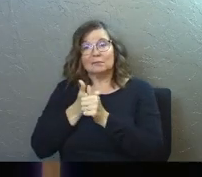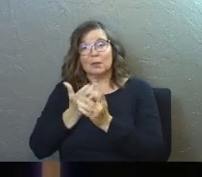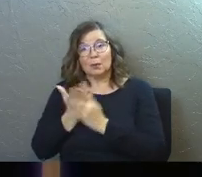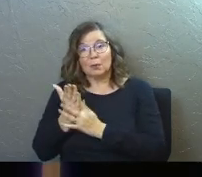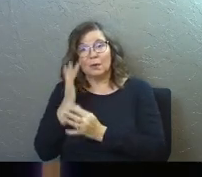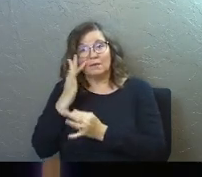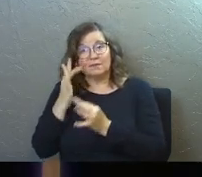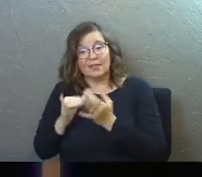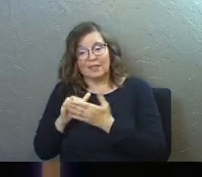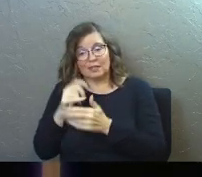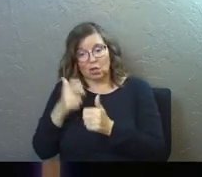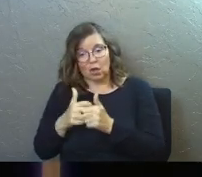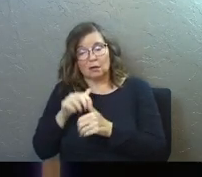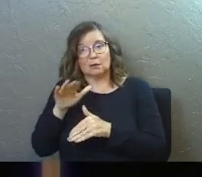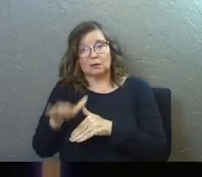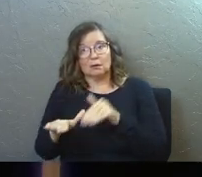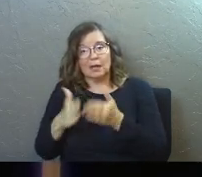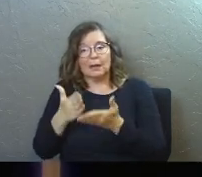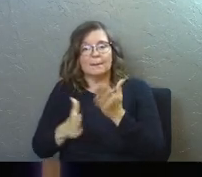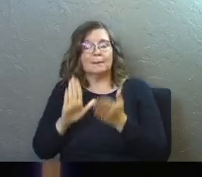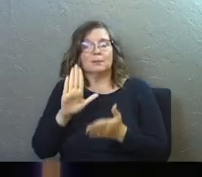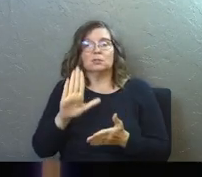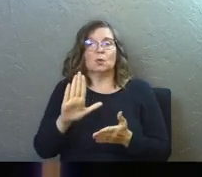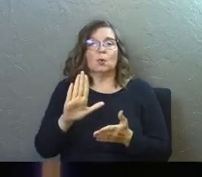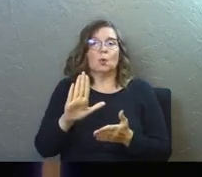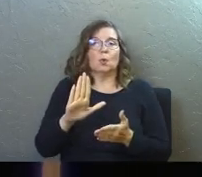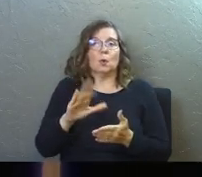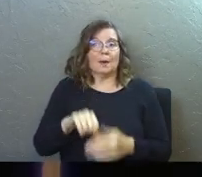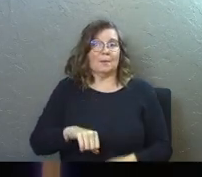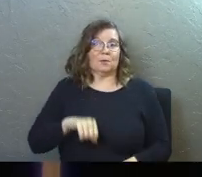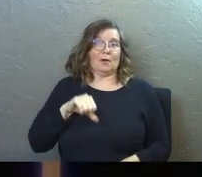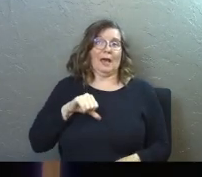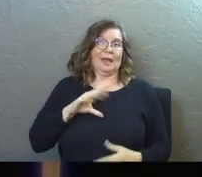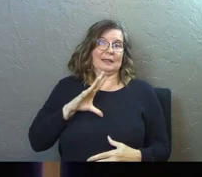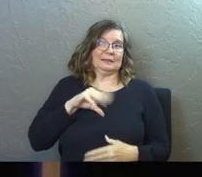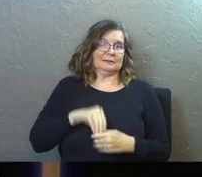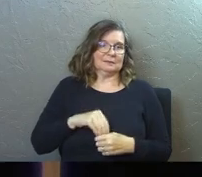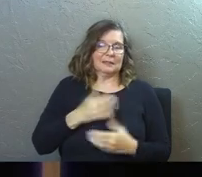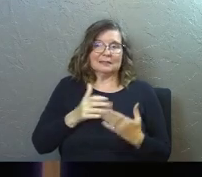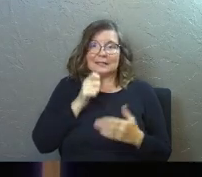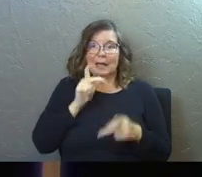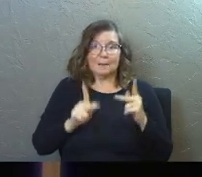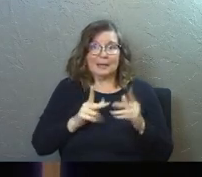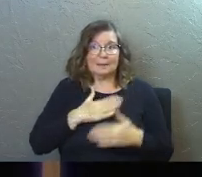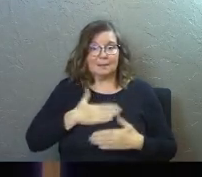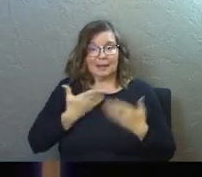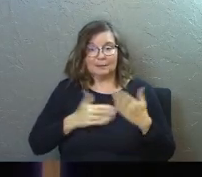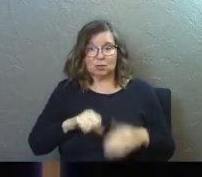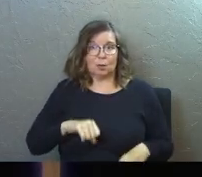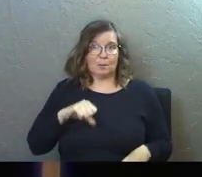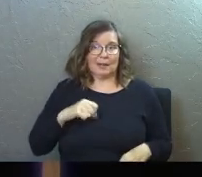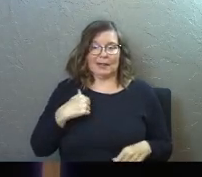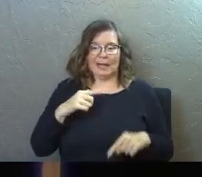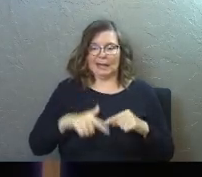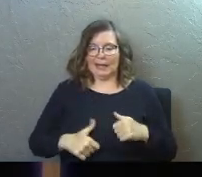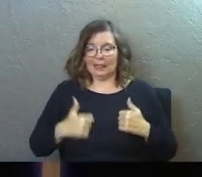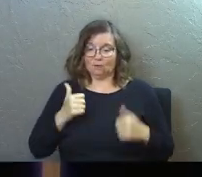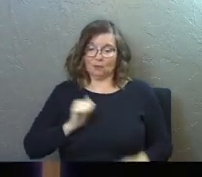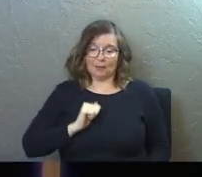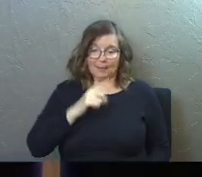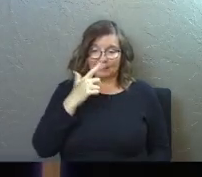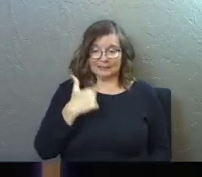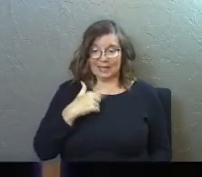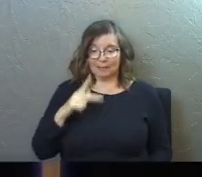It that's, that's a hard step of faith. And maybe it's your, your, your pride that's getting in the way. It's not people pleasing. Maybe it's your pride. It's like, I can't live with